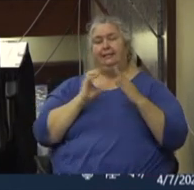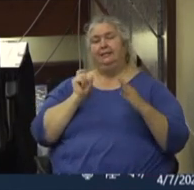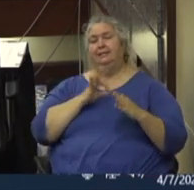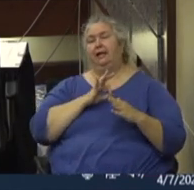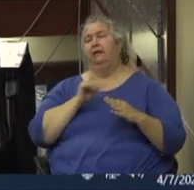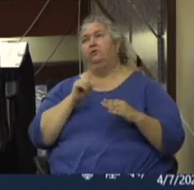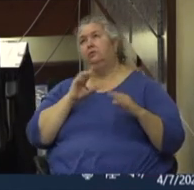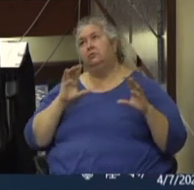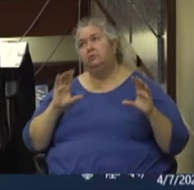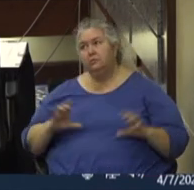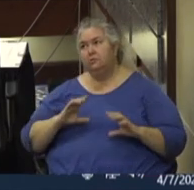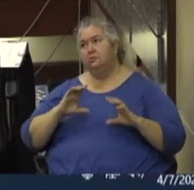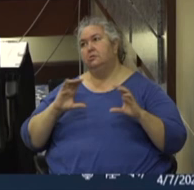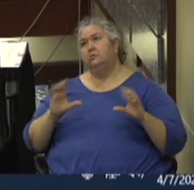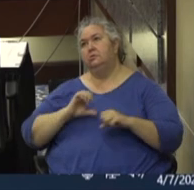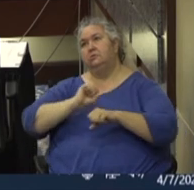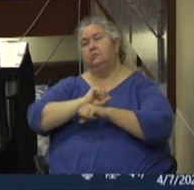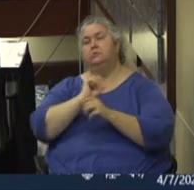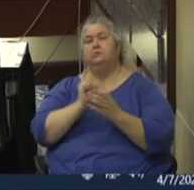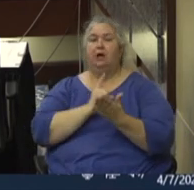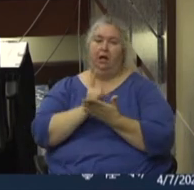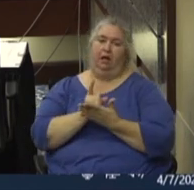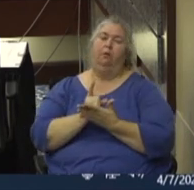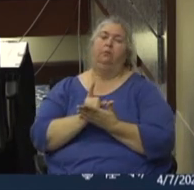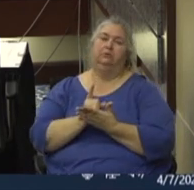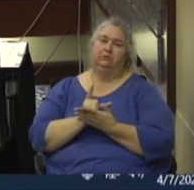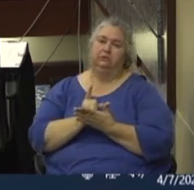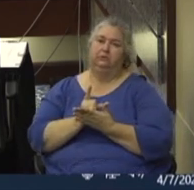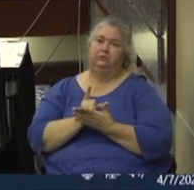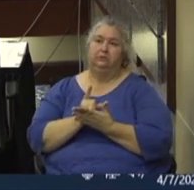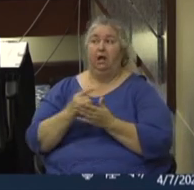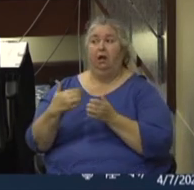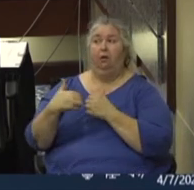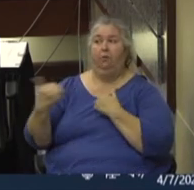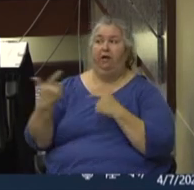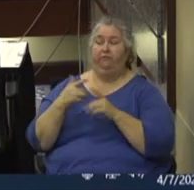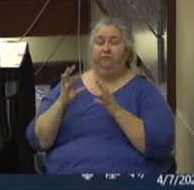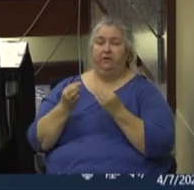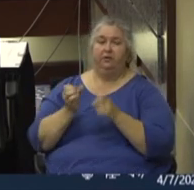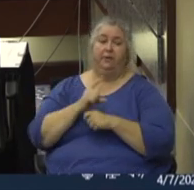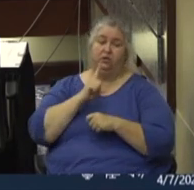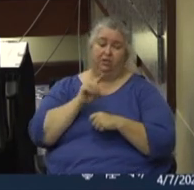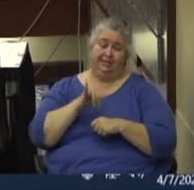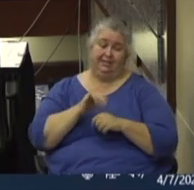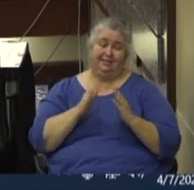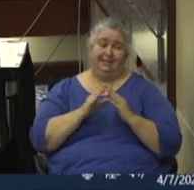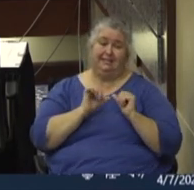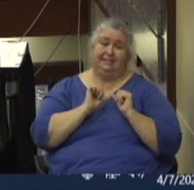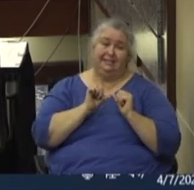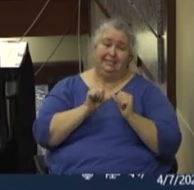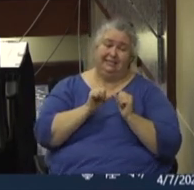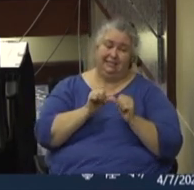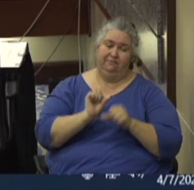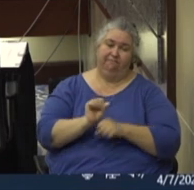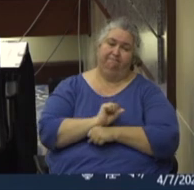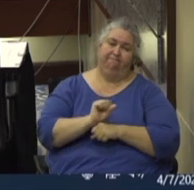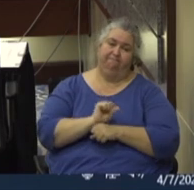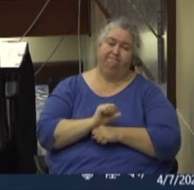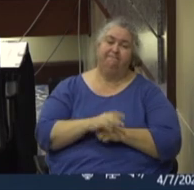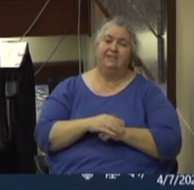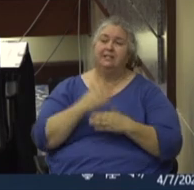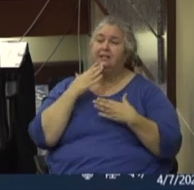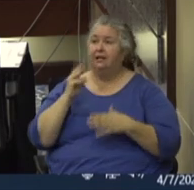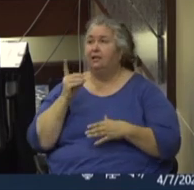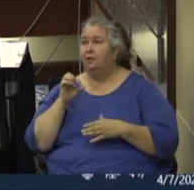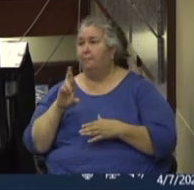an untold long hours working hard away from their families to make sure that this city continues to function smoothly. So, uh, thank